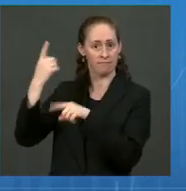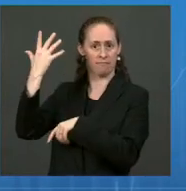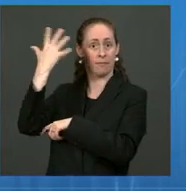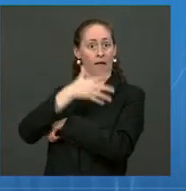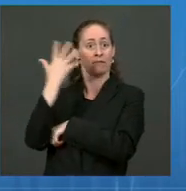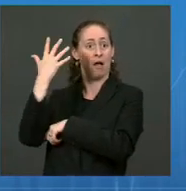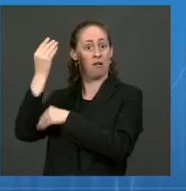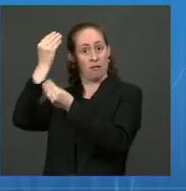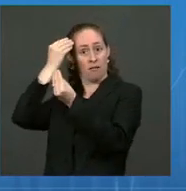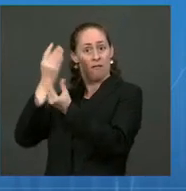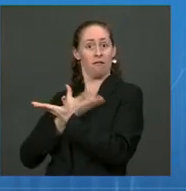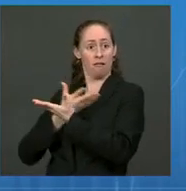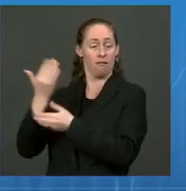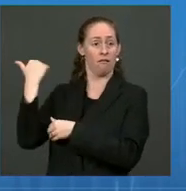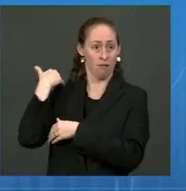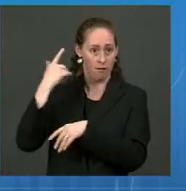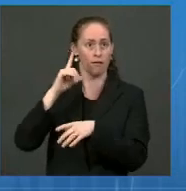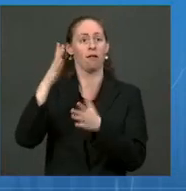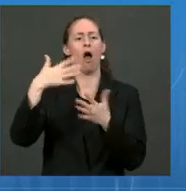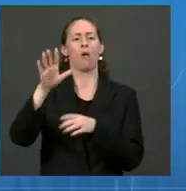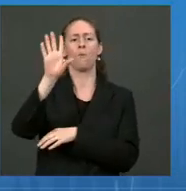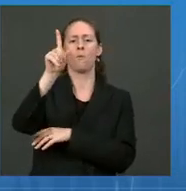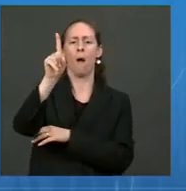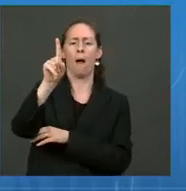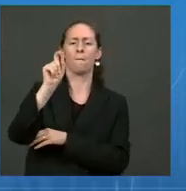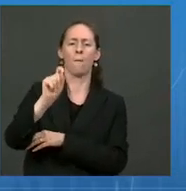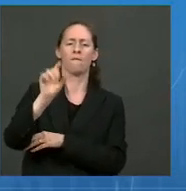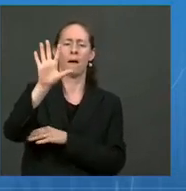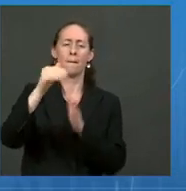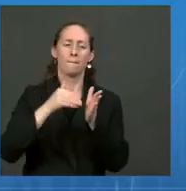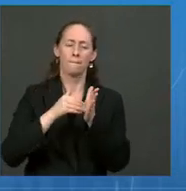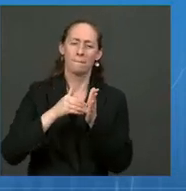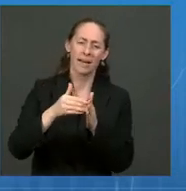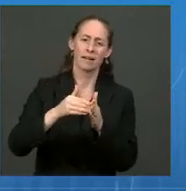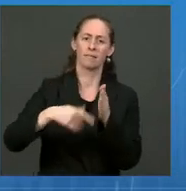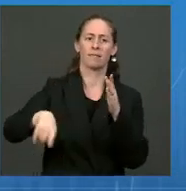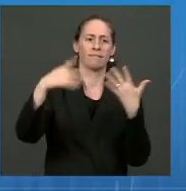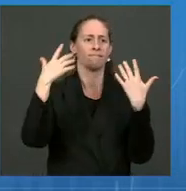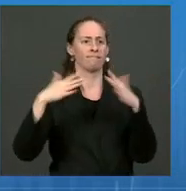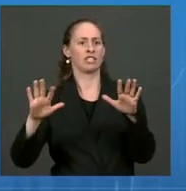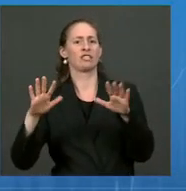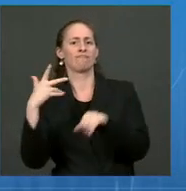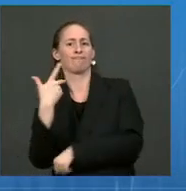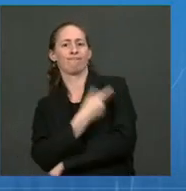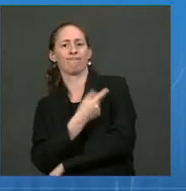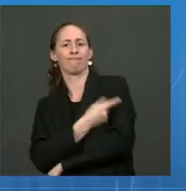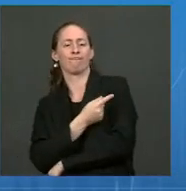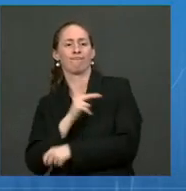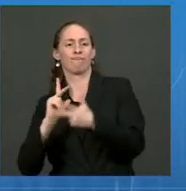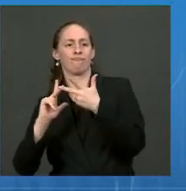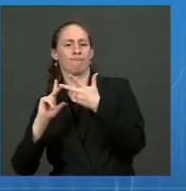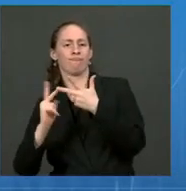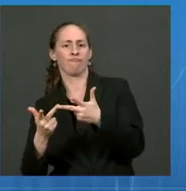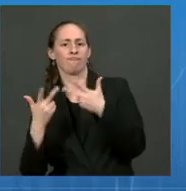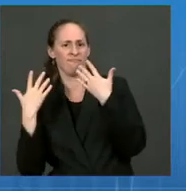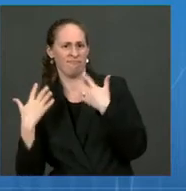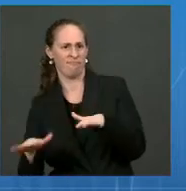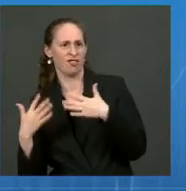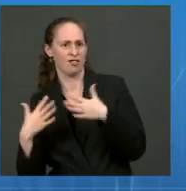1.5 million Americans got the enhanced protection of a Moderna or J&J booster shot.